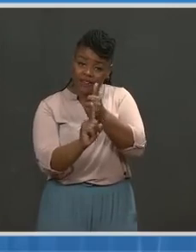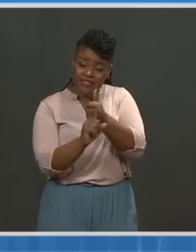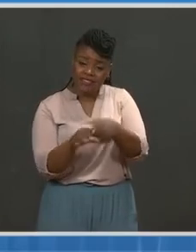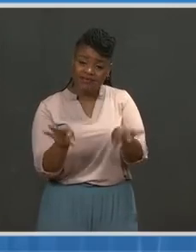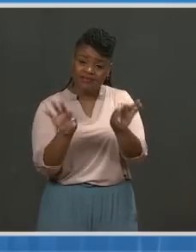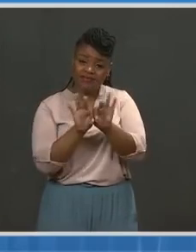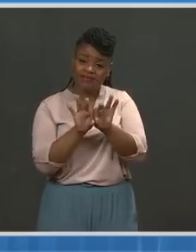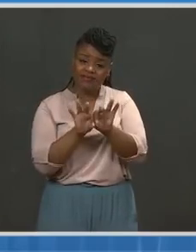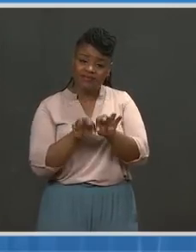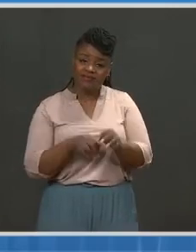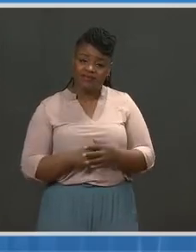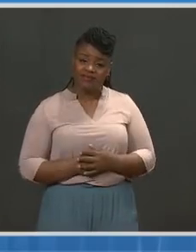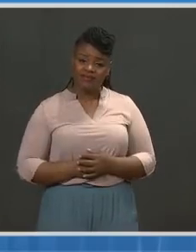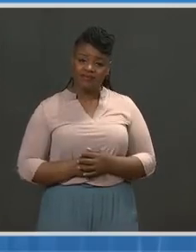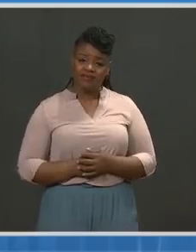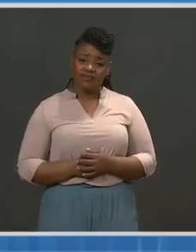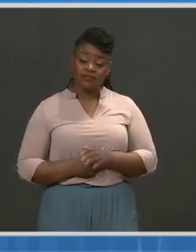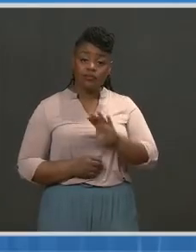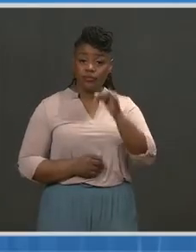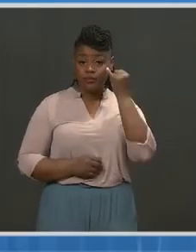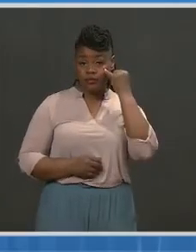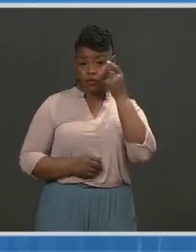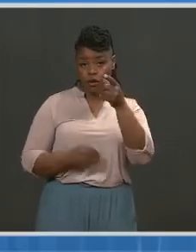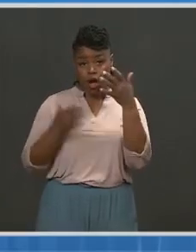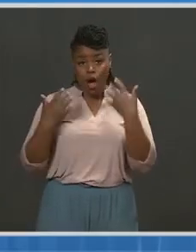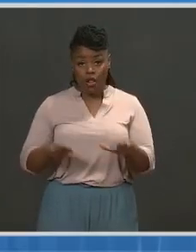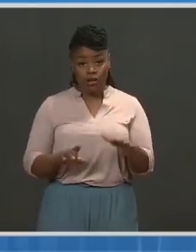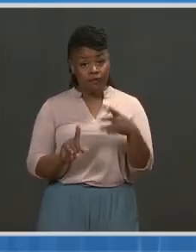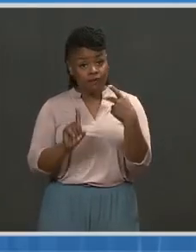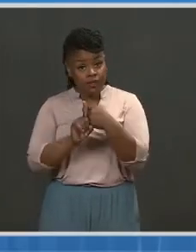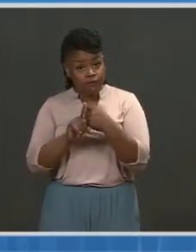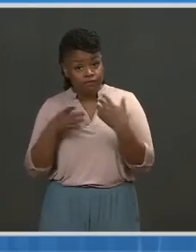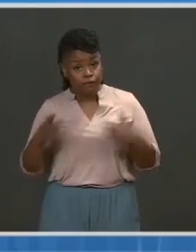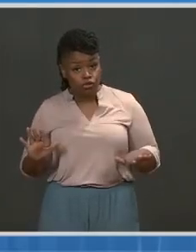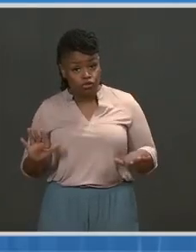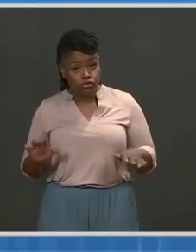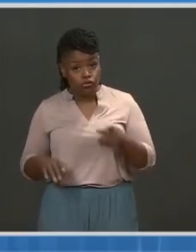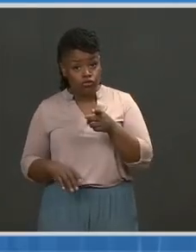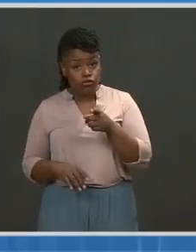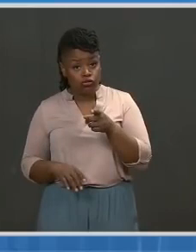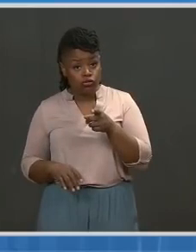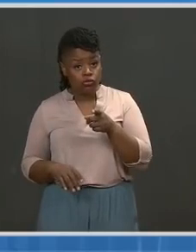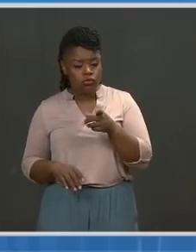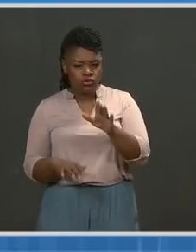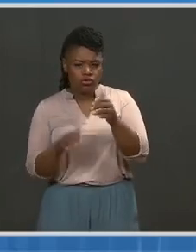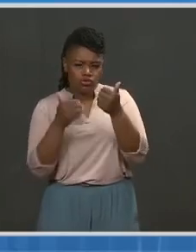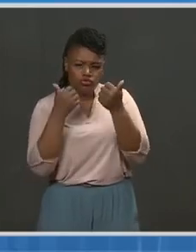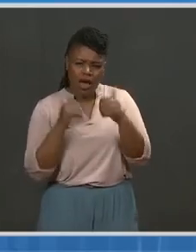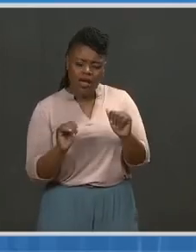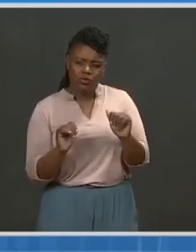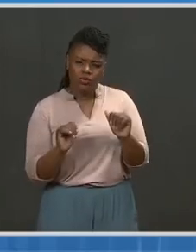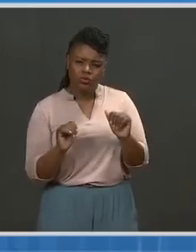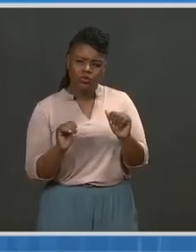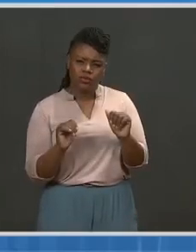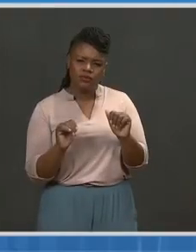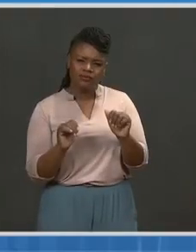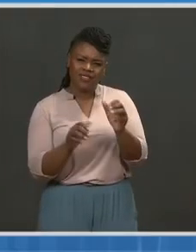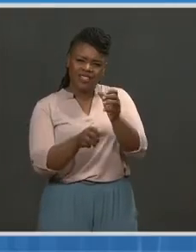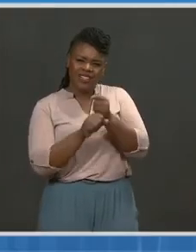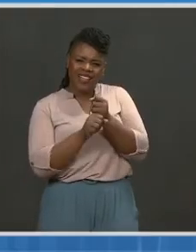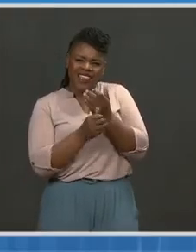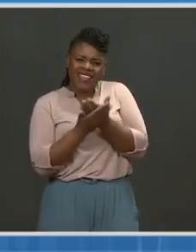gotten out of your old welcome routines this past year, like so many of us have, try to get back to those things that make you feel better,